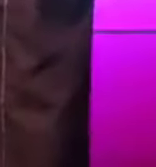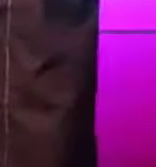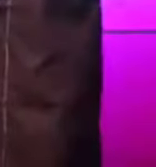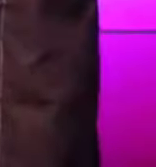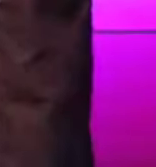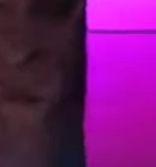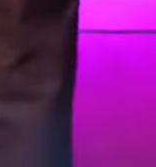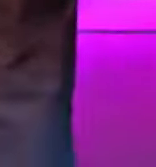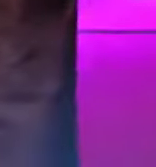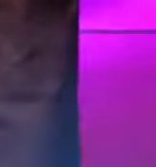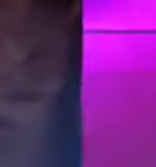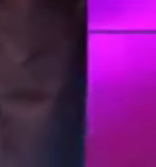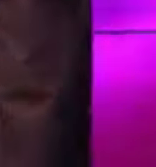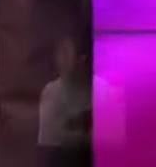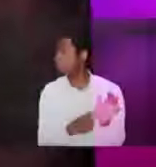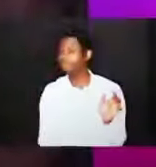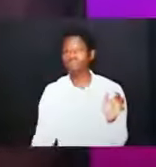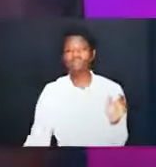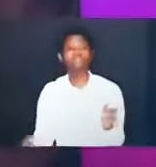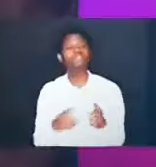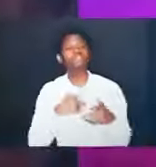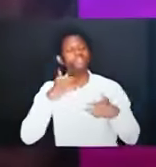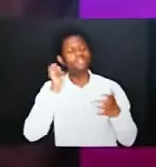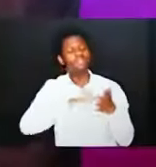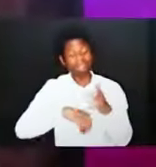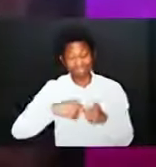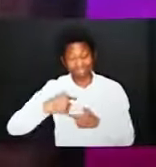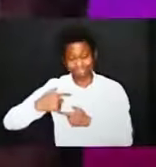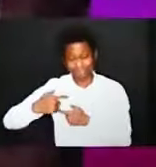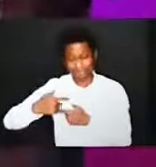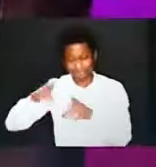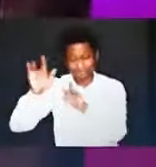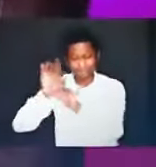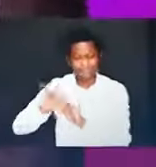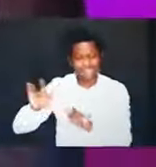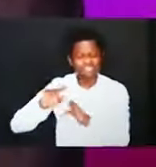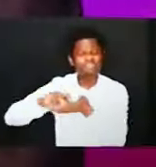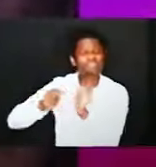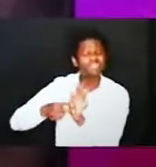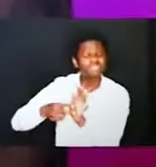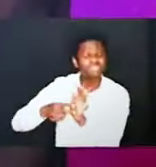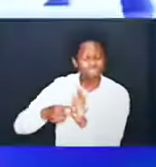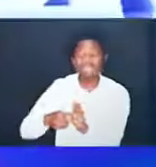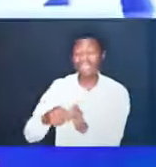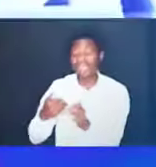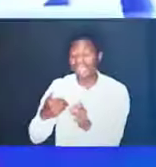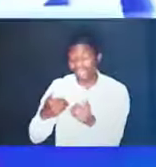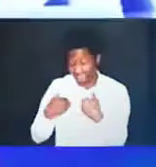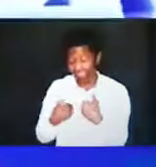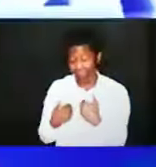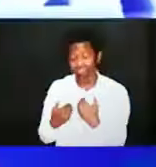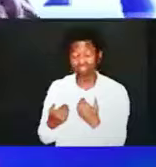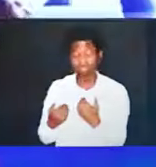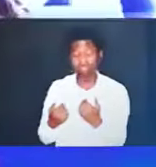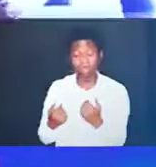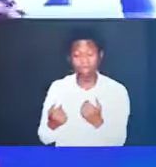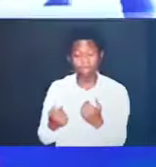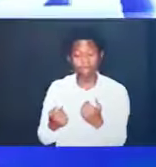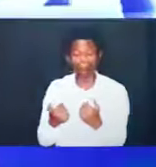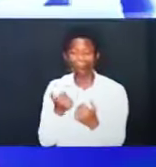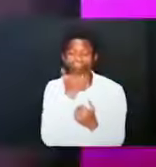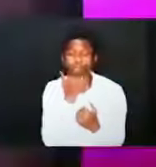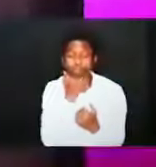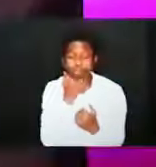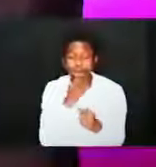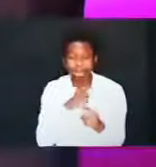but grace on the other hand means we don't get we do get the salvation we don't